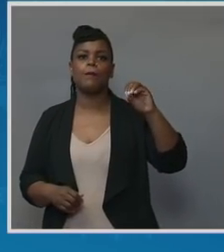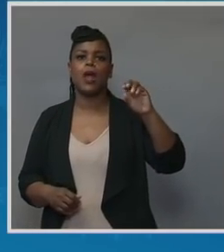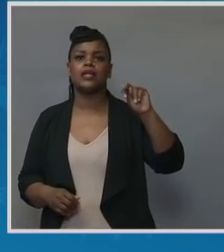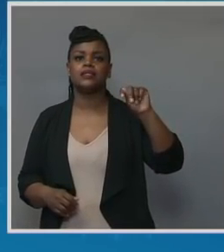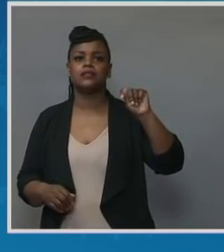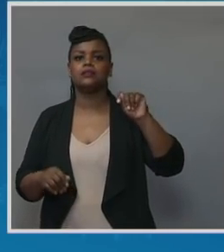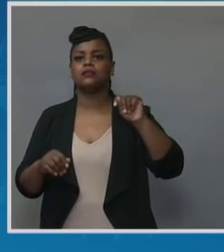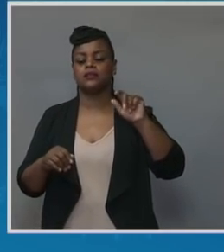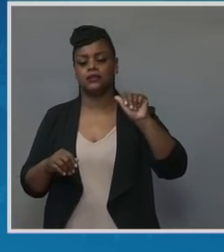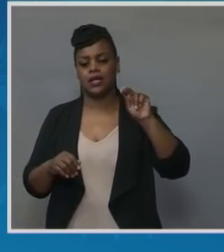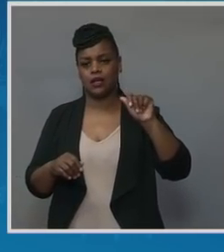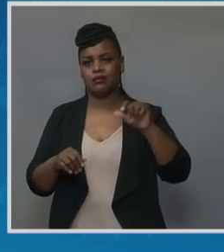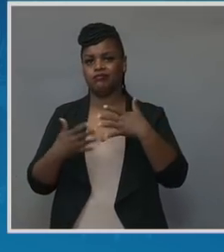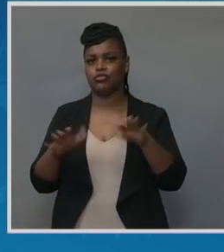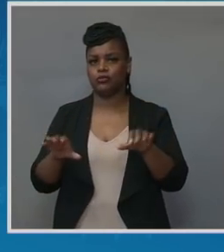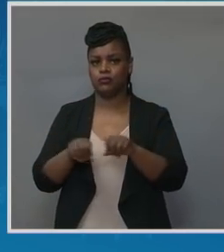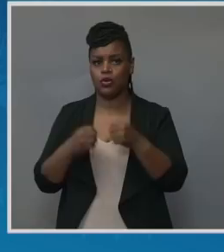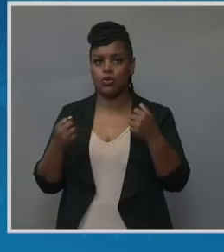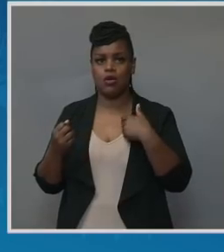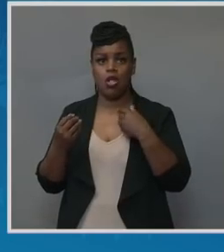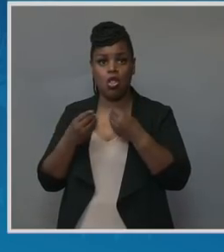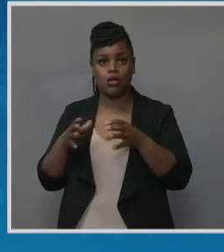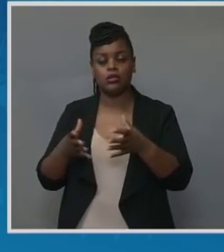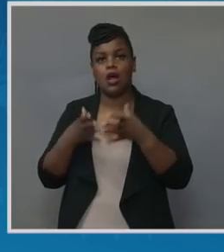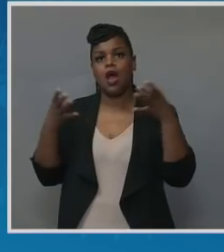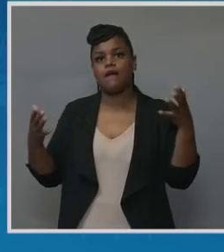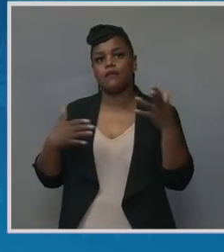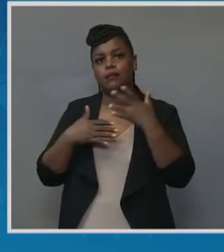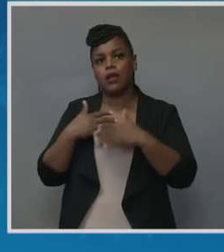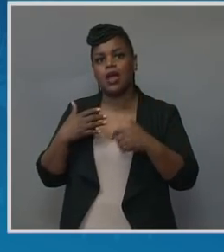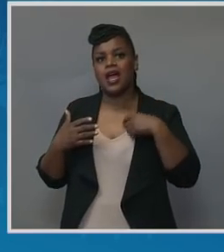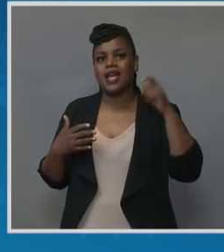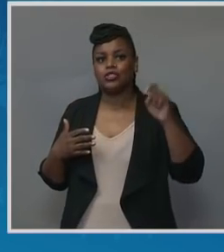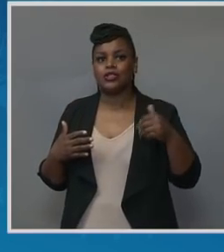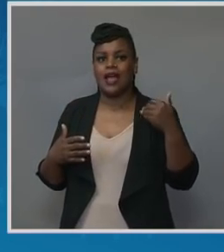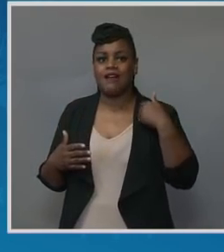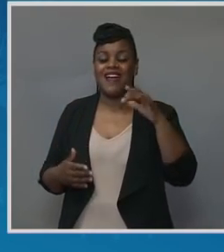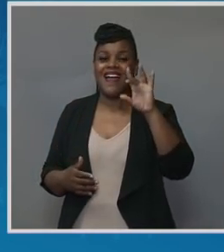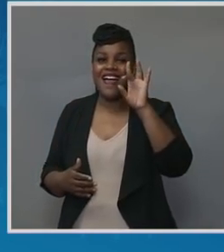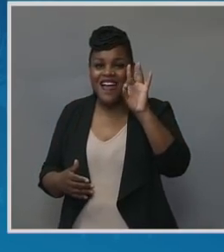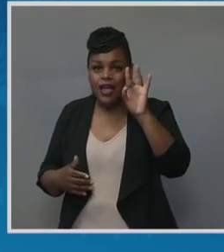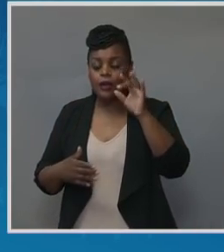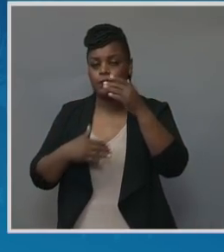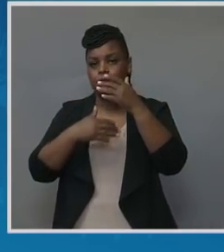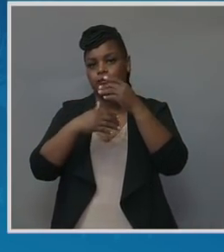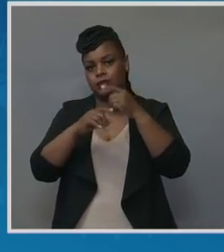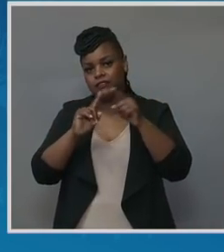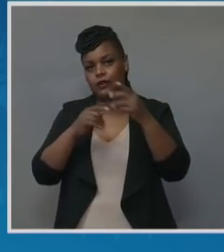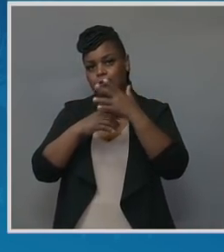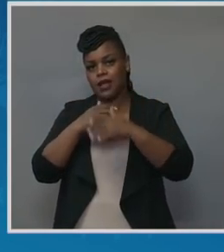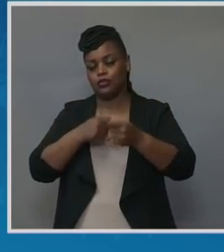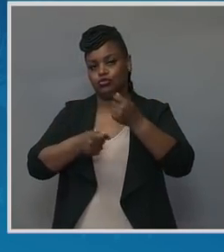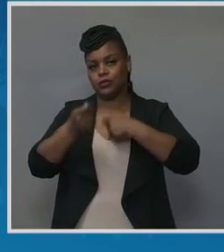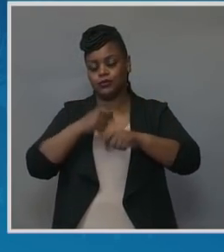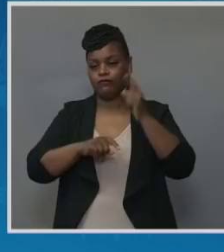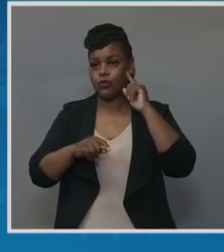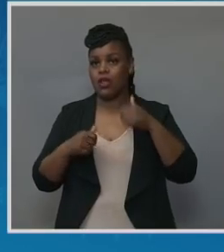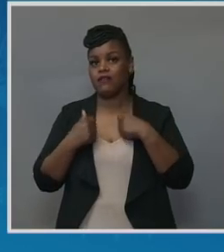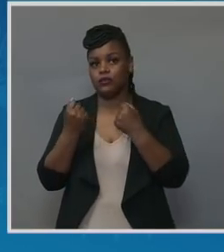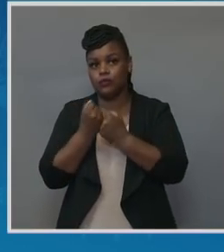blood that I had to have eight blood transfusions. I was on life support, and my family was called in.